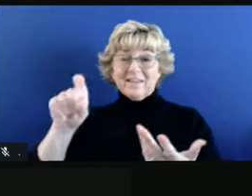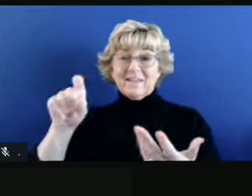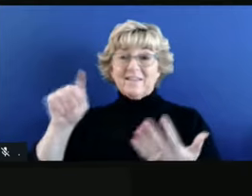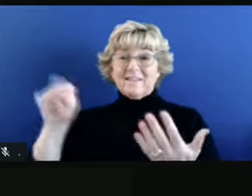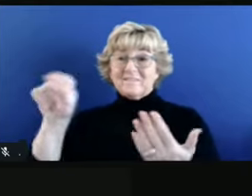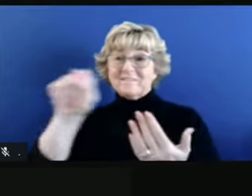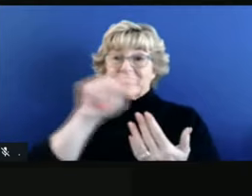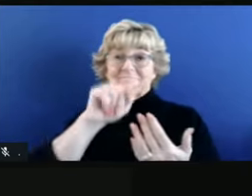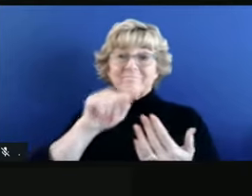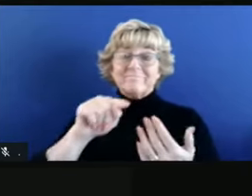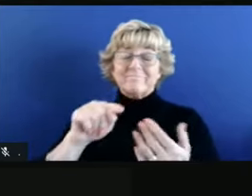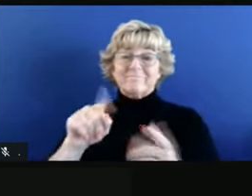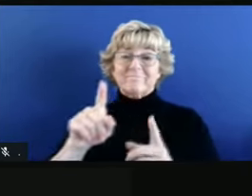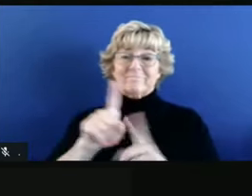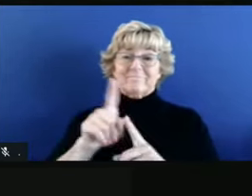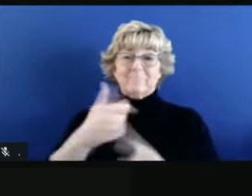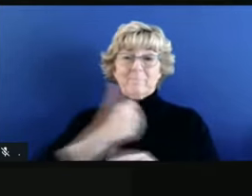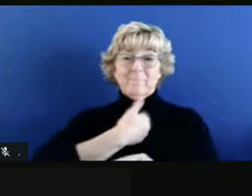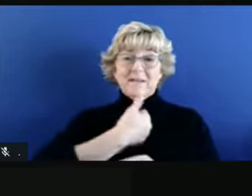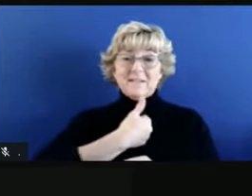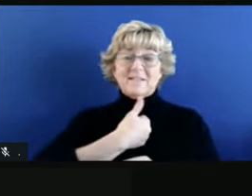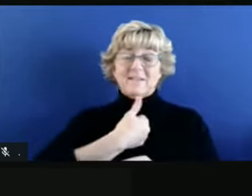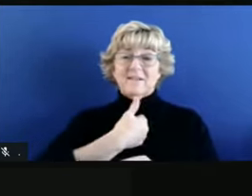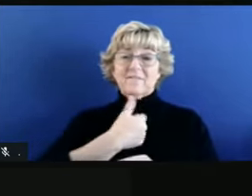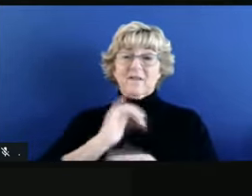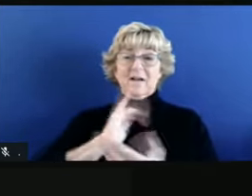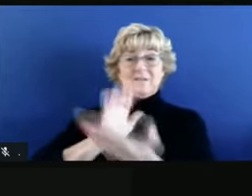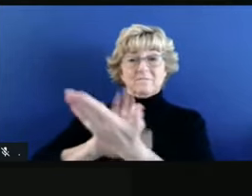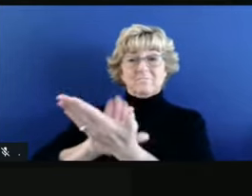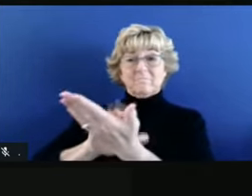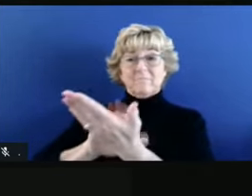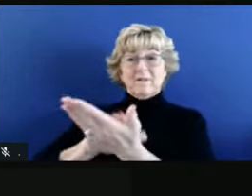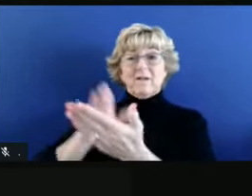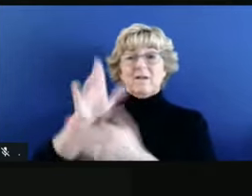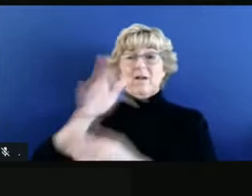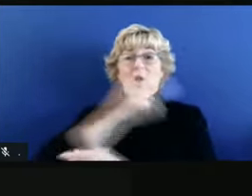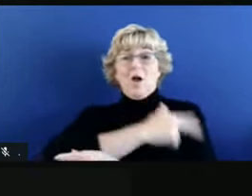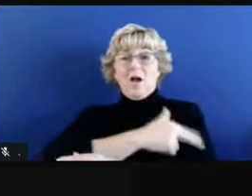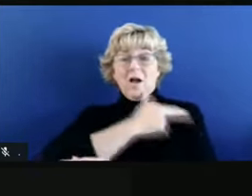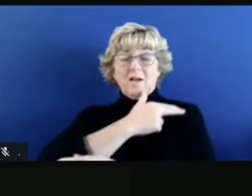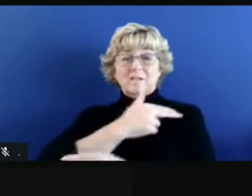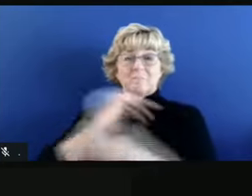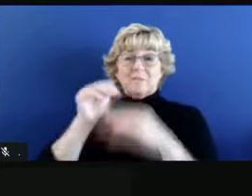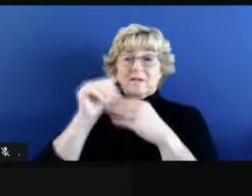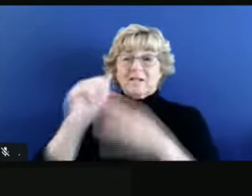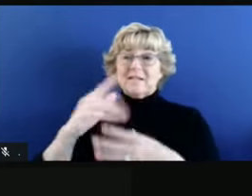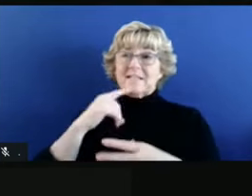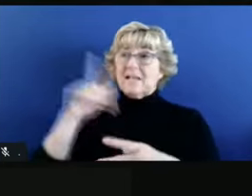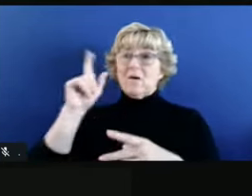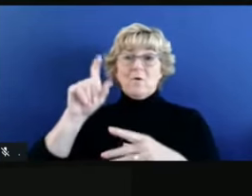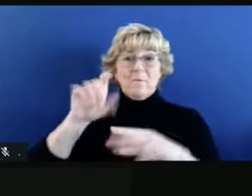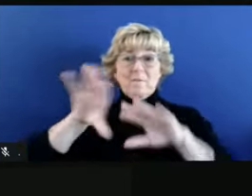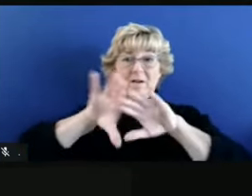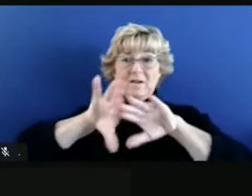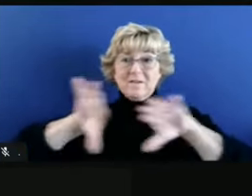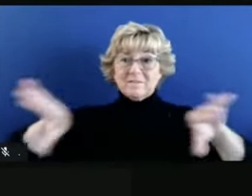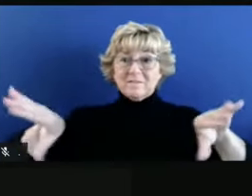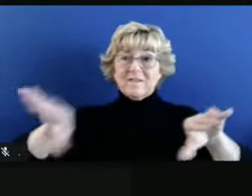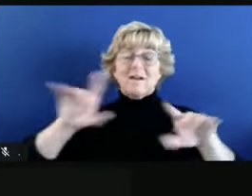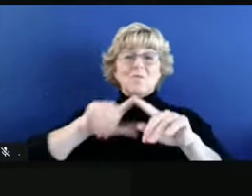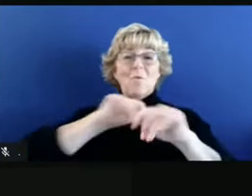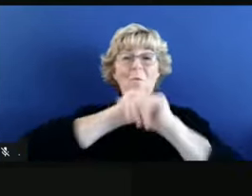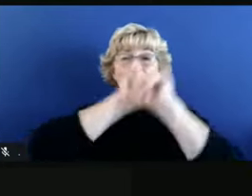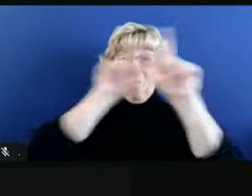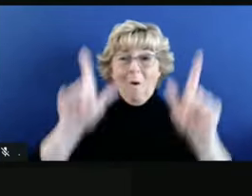I commend our hospital leaders for constantly saying we need to deliver care to all